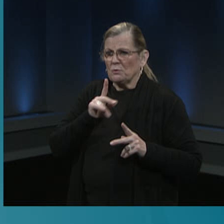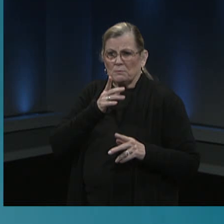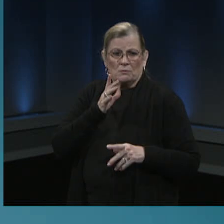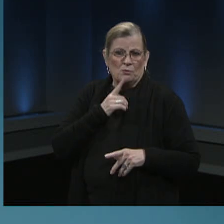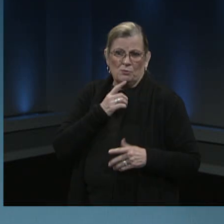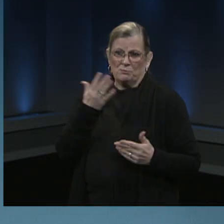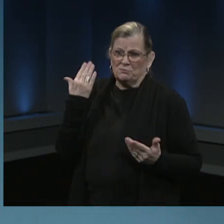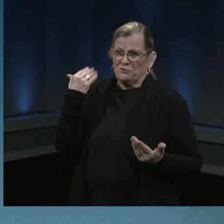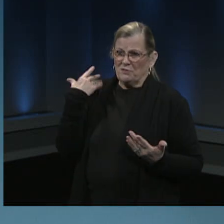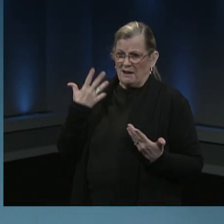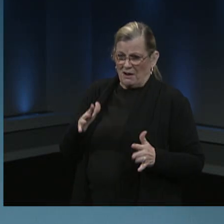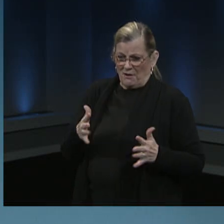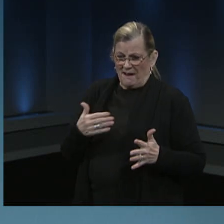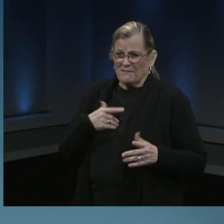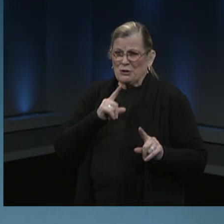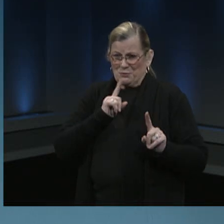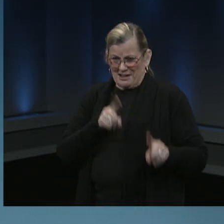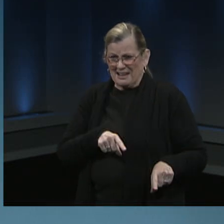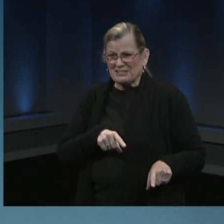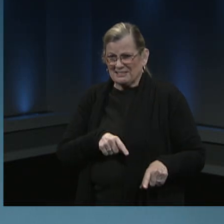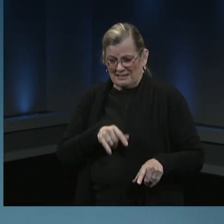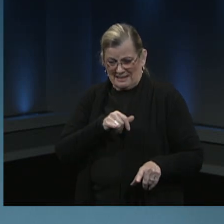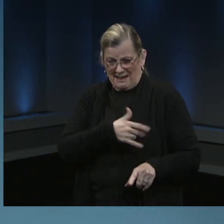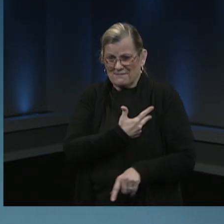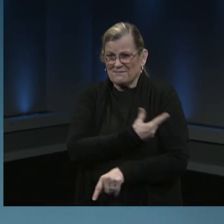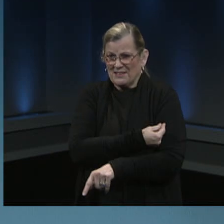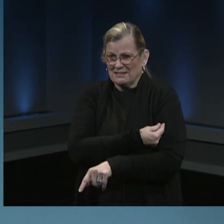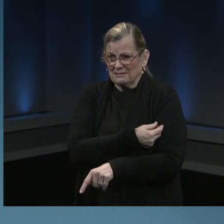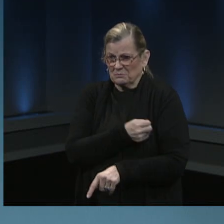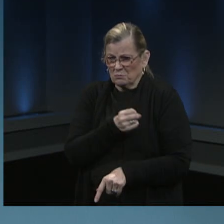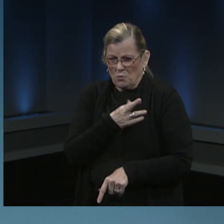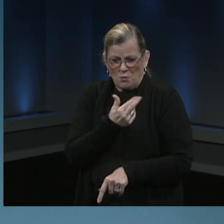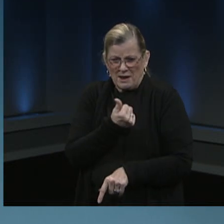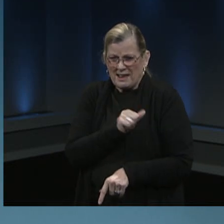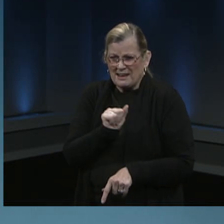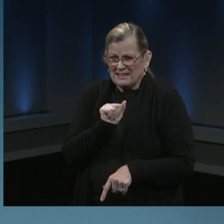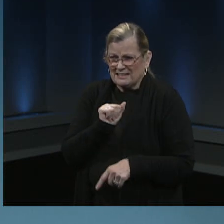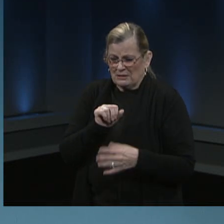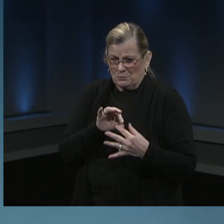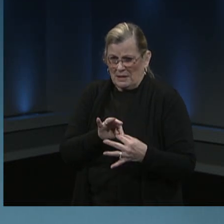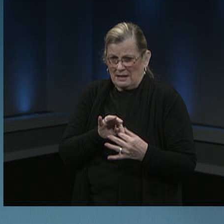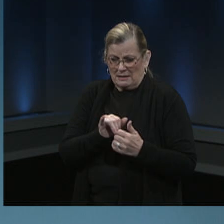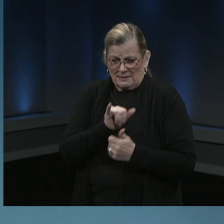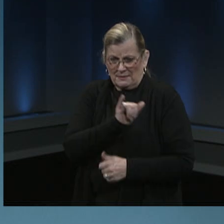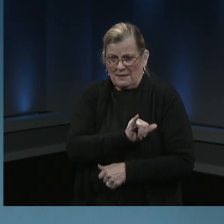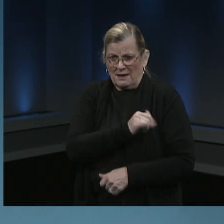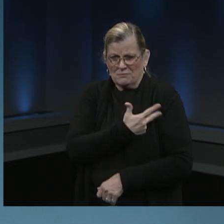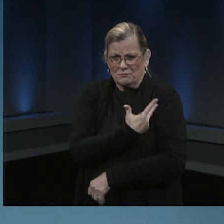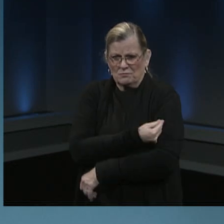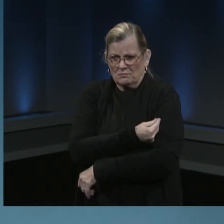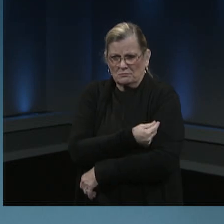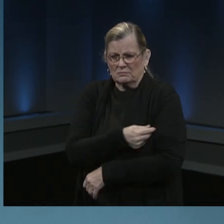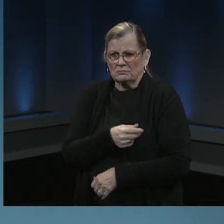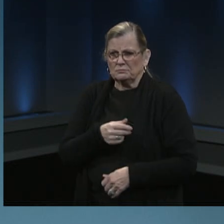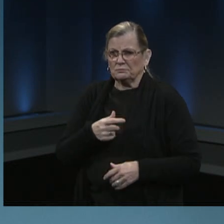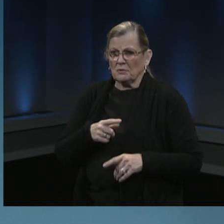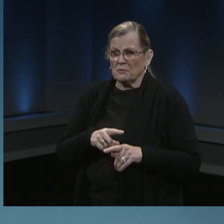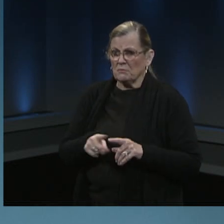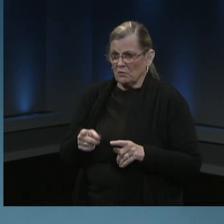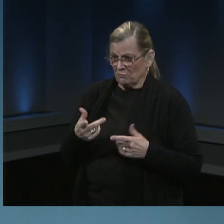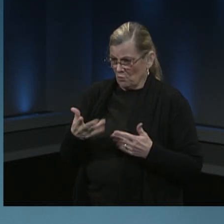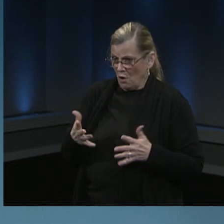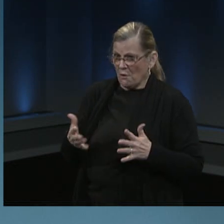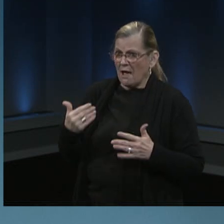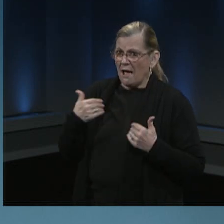-19 vaccine or any of its ingredients should not get the vaccine, but people who have had other allergies